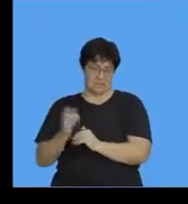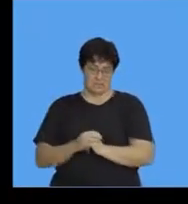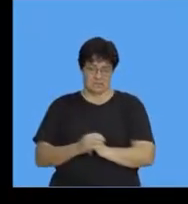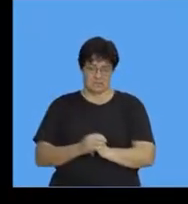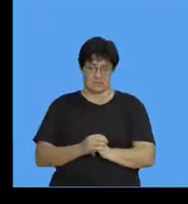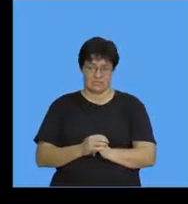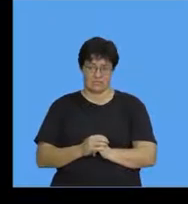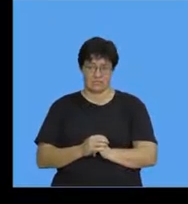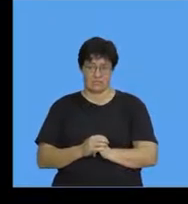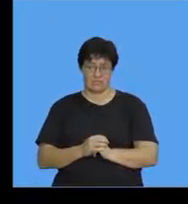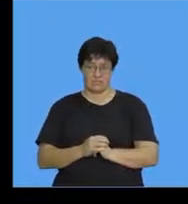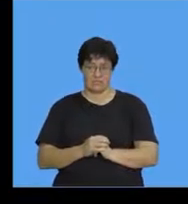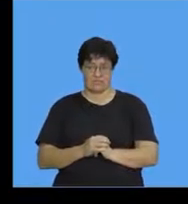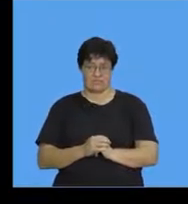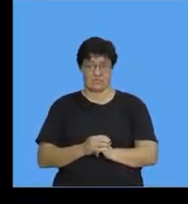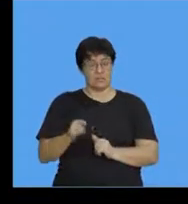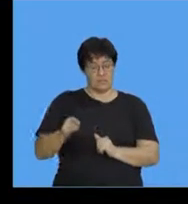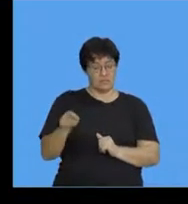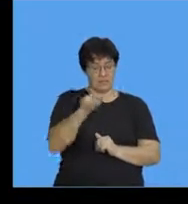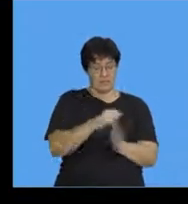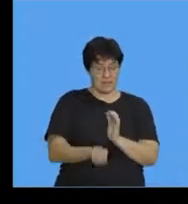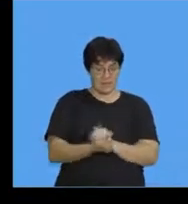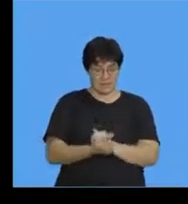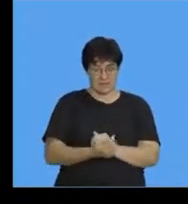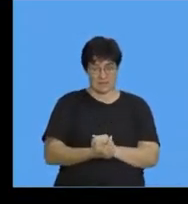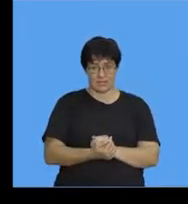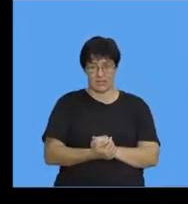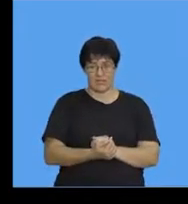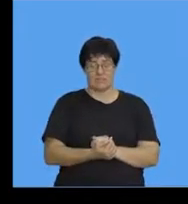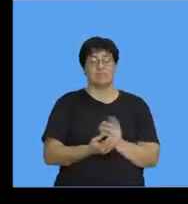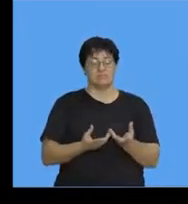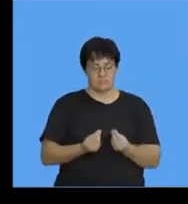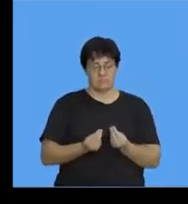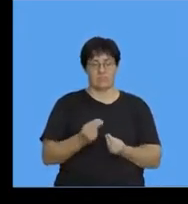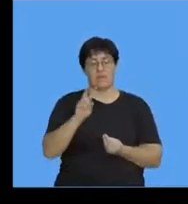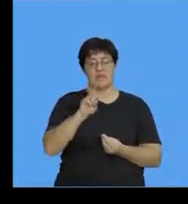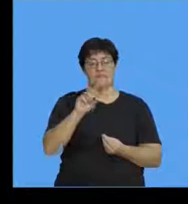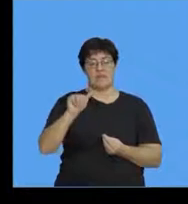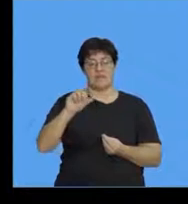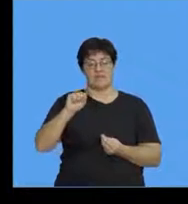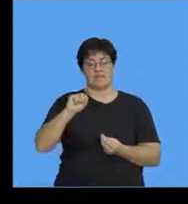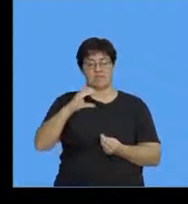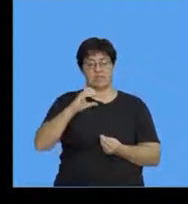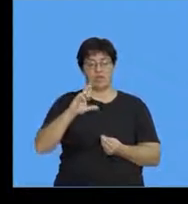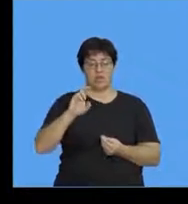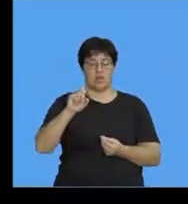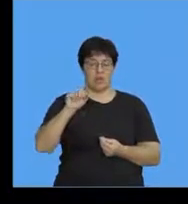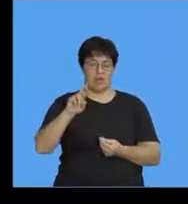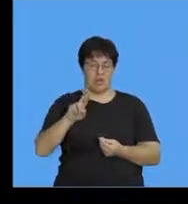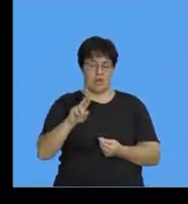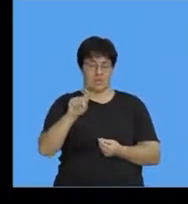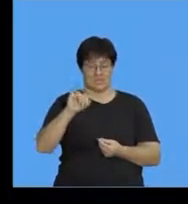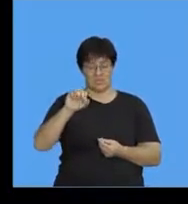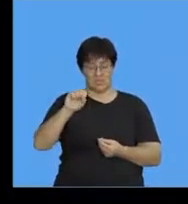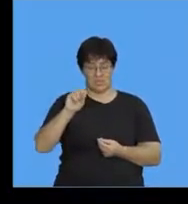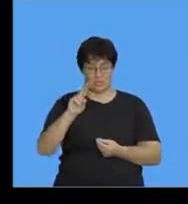example over here all right what happens over there I get vascular tissue so